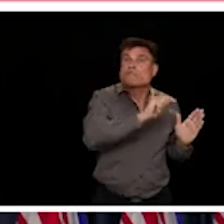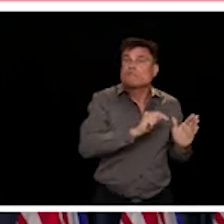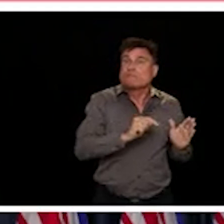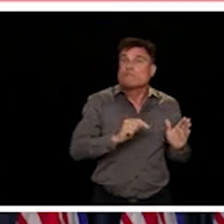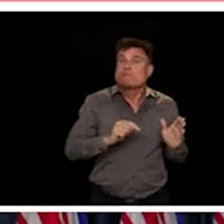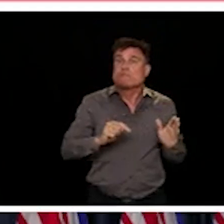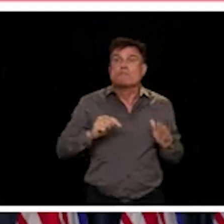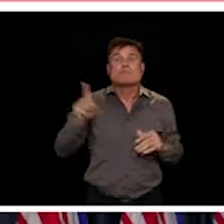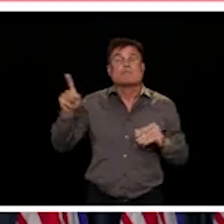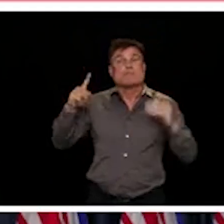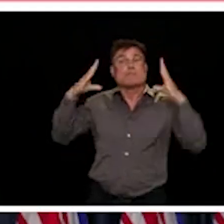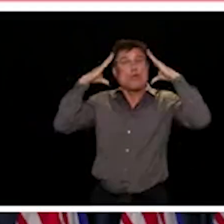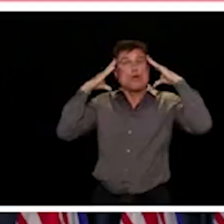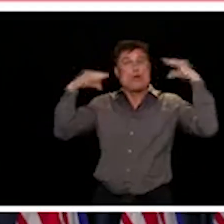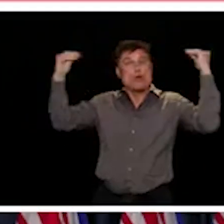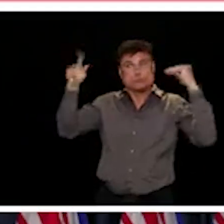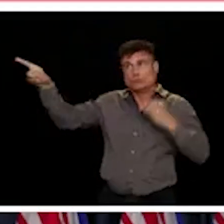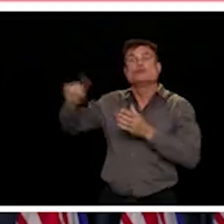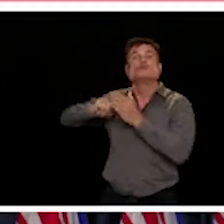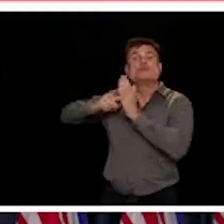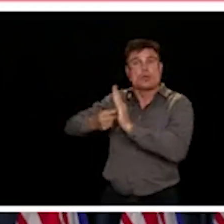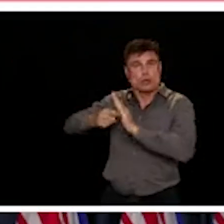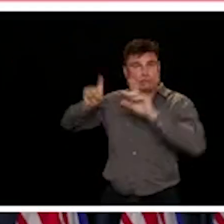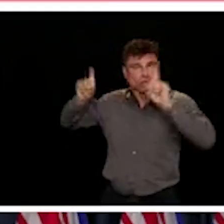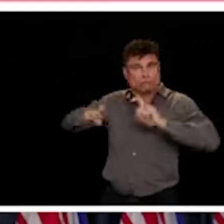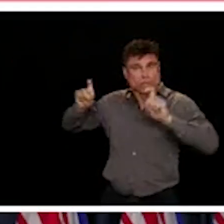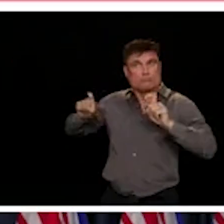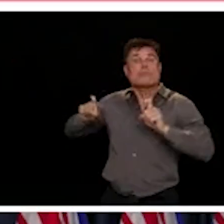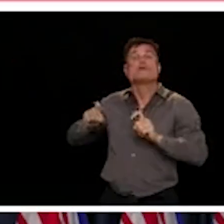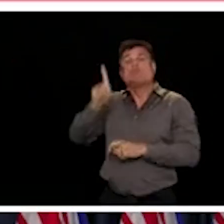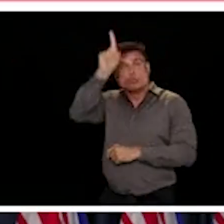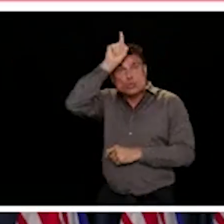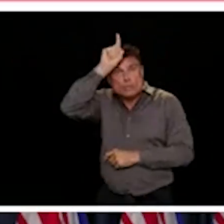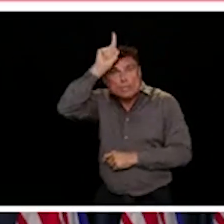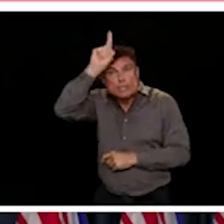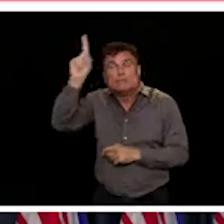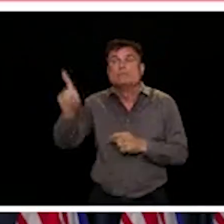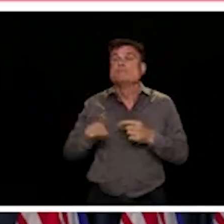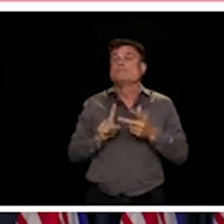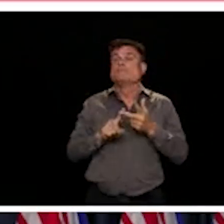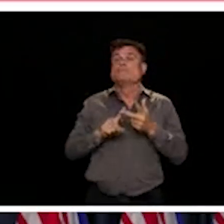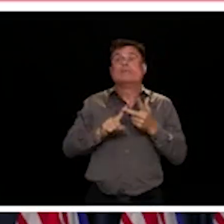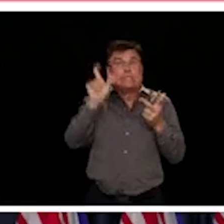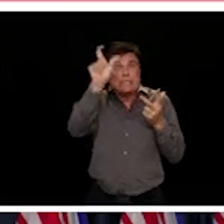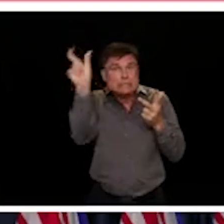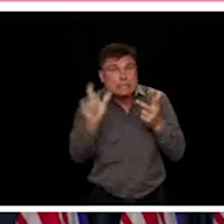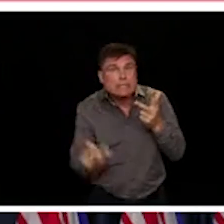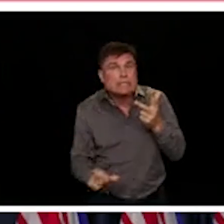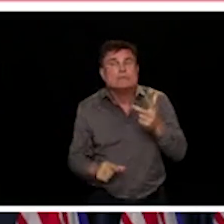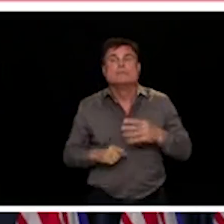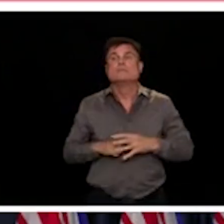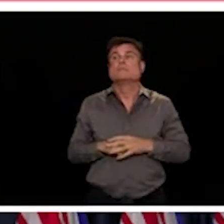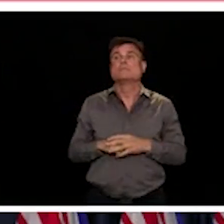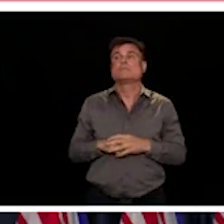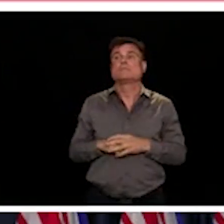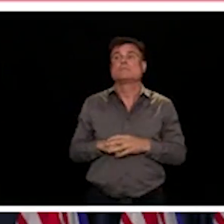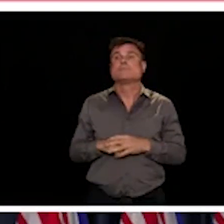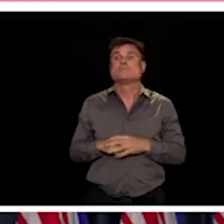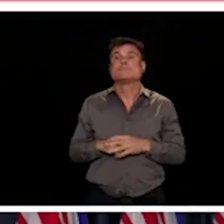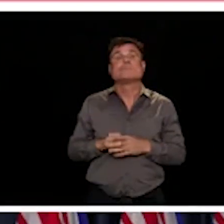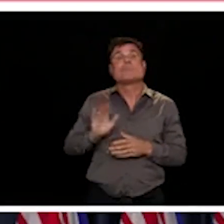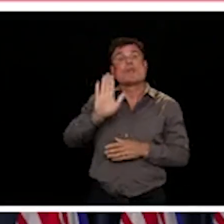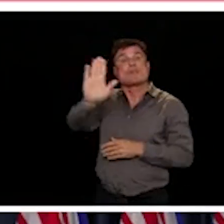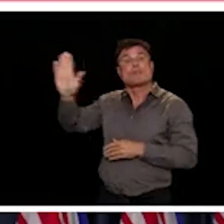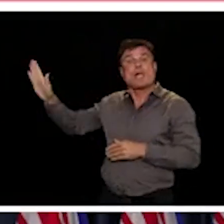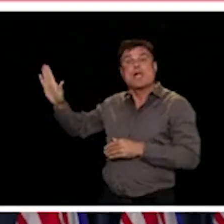Germany. And recently, Italy has reported out on some of the sampling that they did retrospectively, which showed